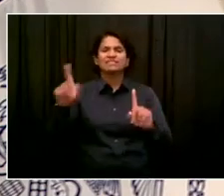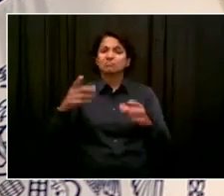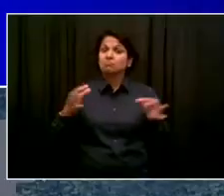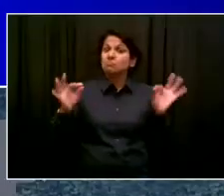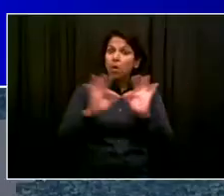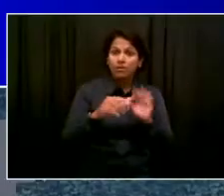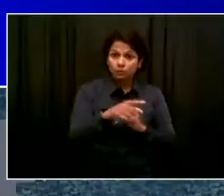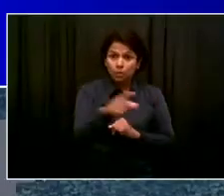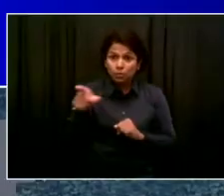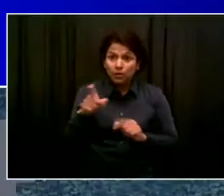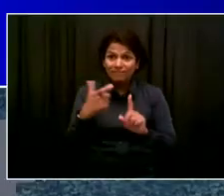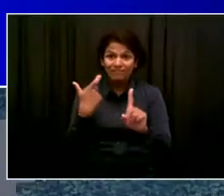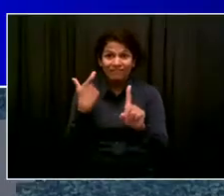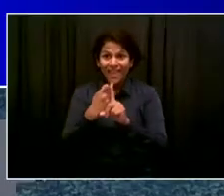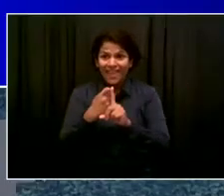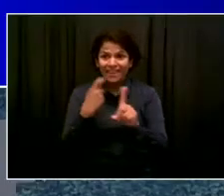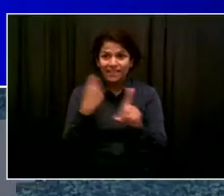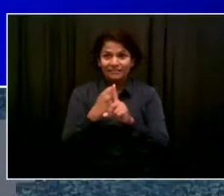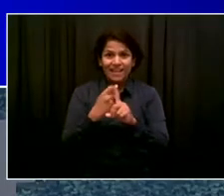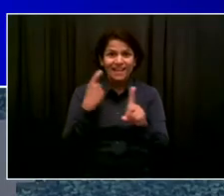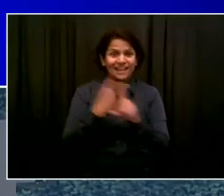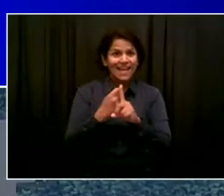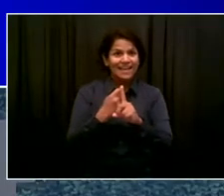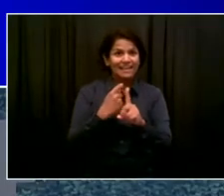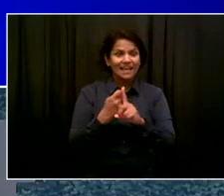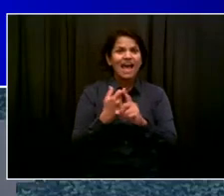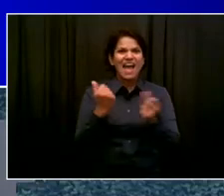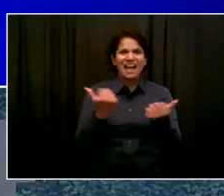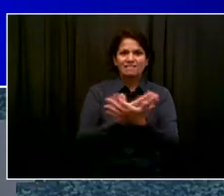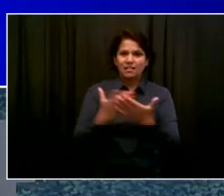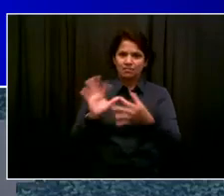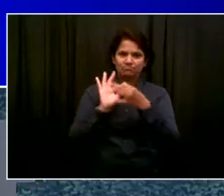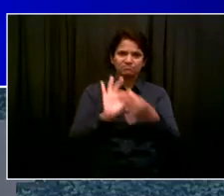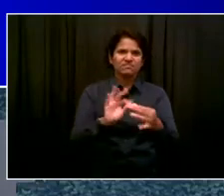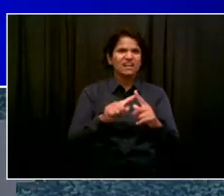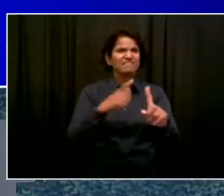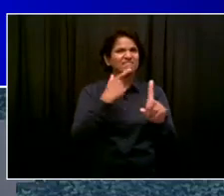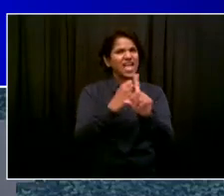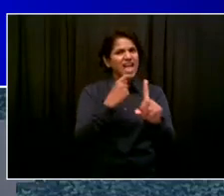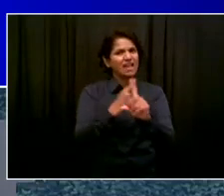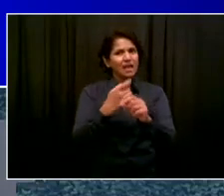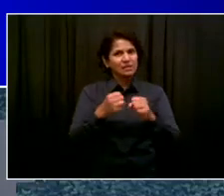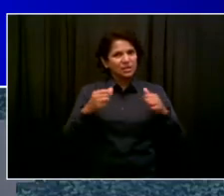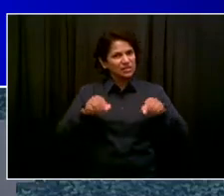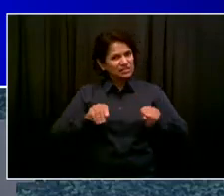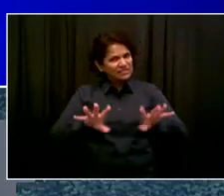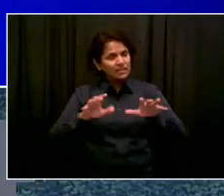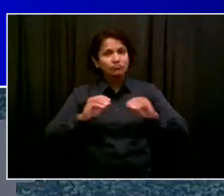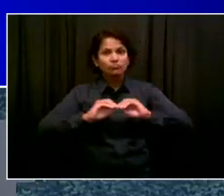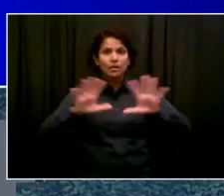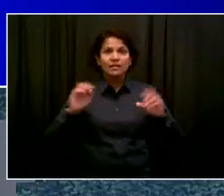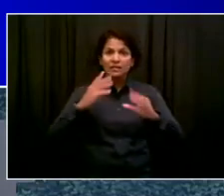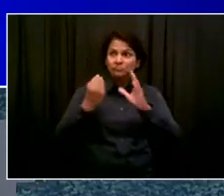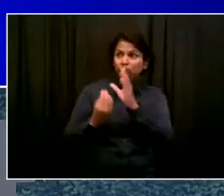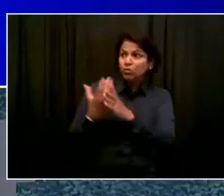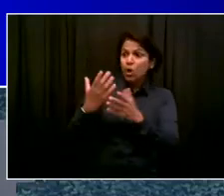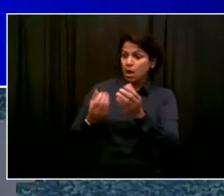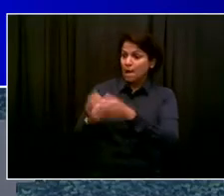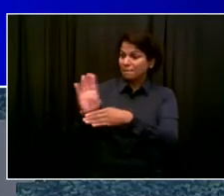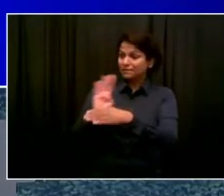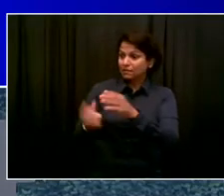firm, moving forward is because of vaccination. Our entire strategy is focused on vaccination. The way forward is vaccination.